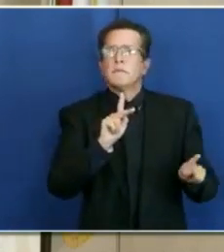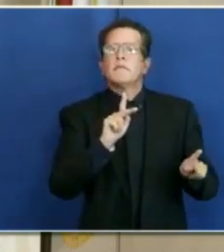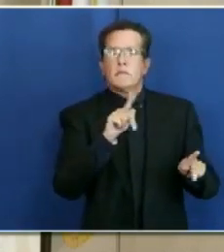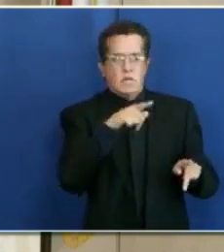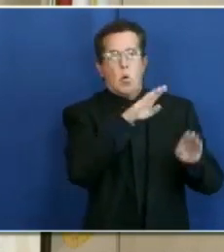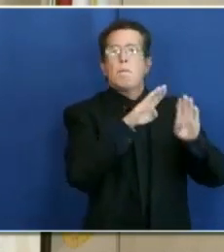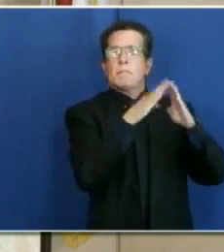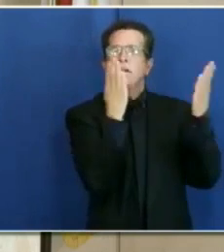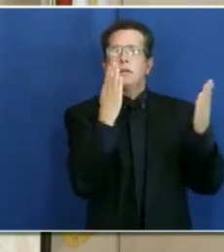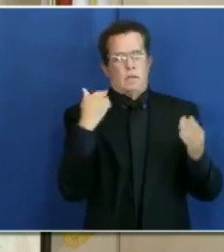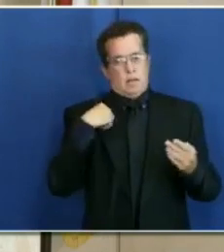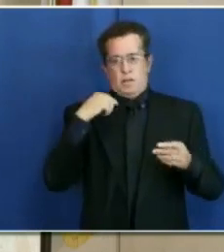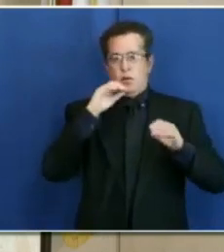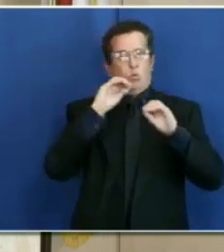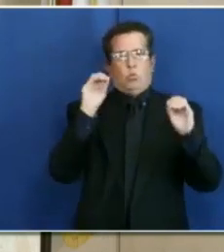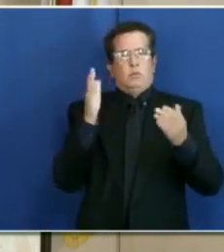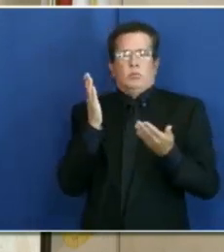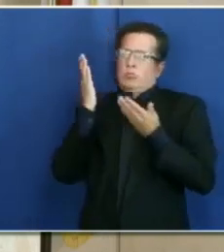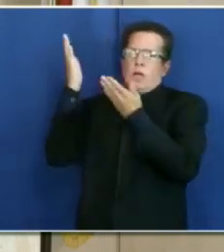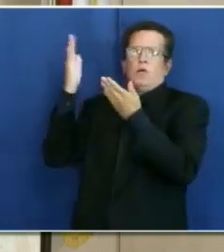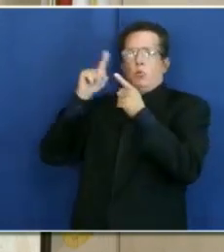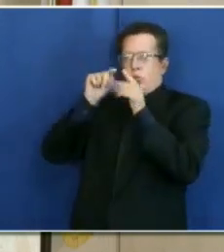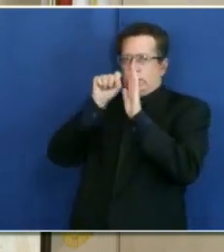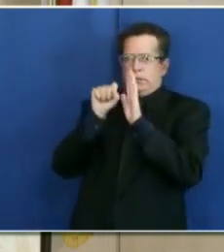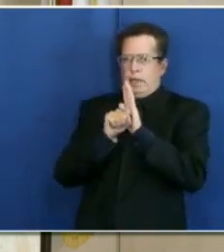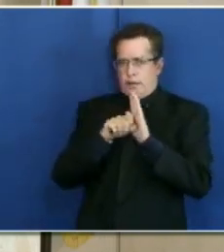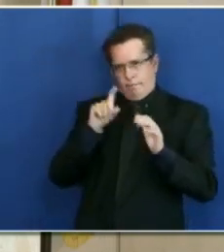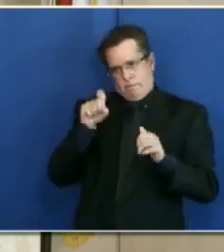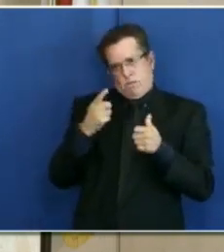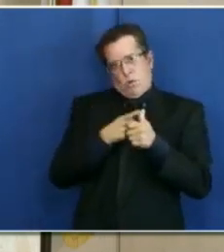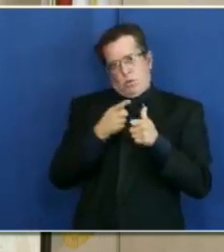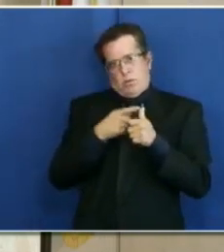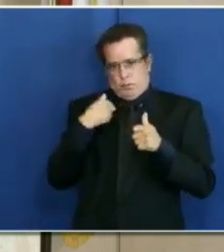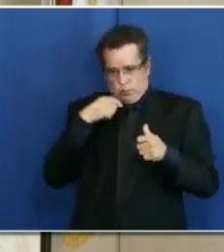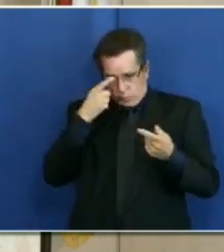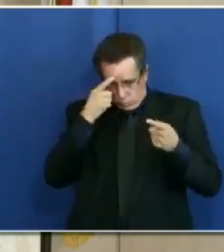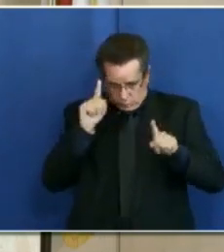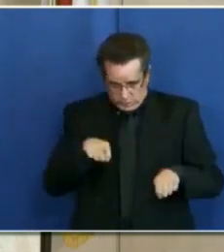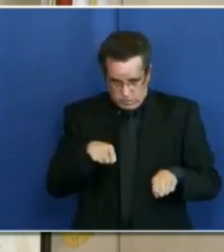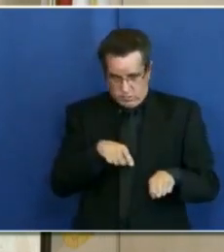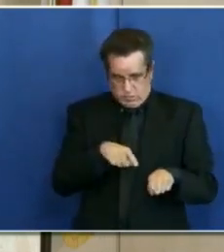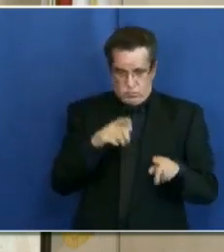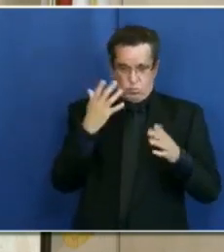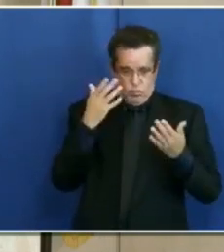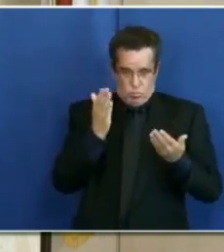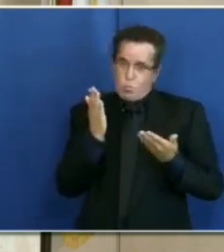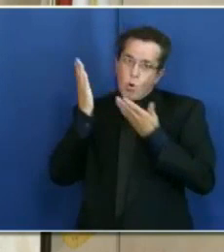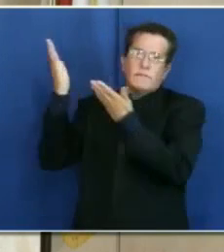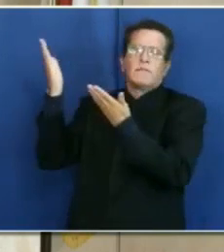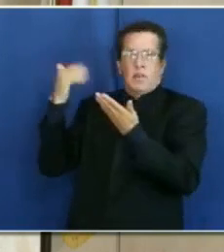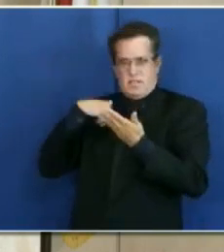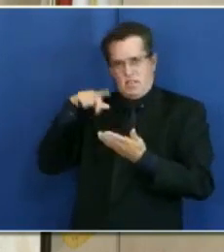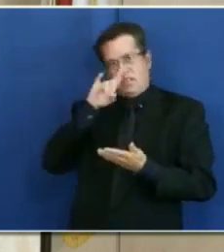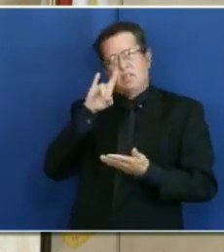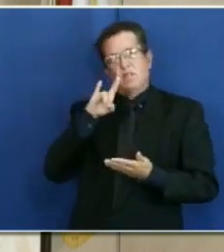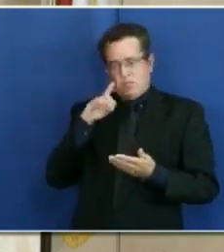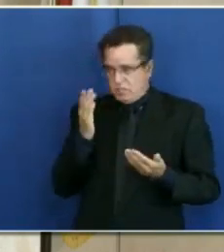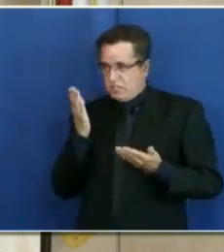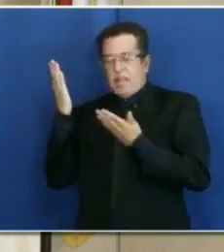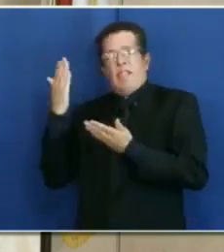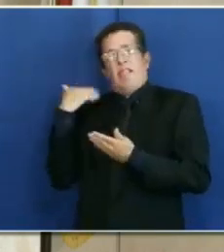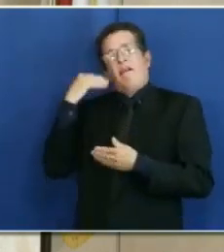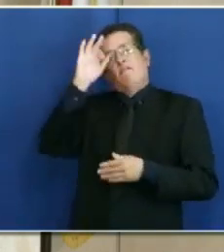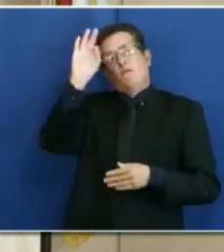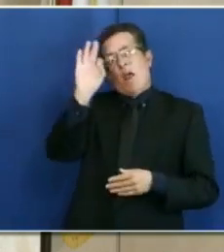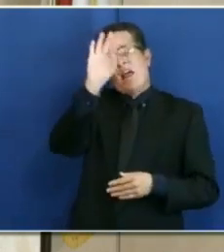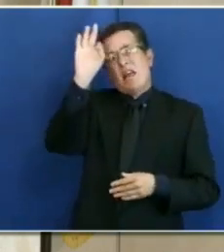to the state unless we are in, unless I agree that it should be approved. So we sent that list last Friday. They